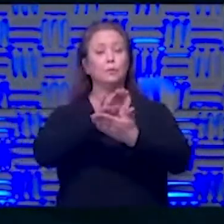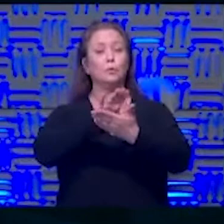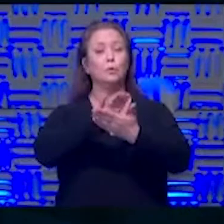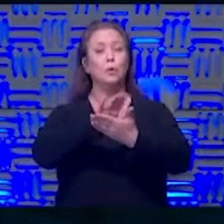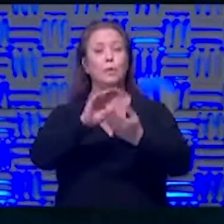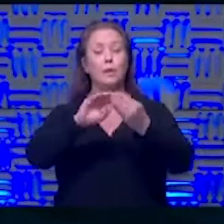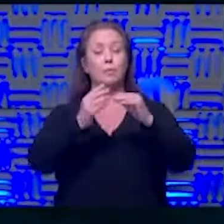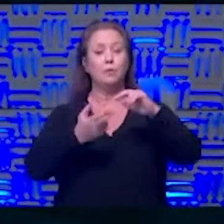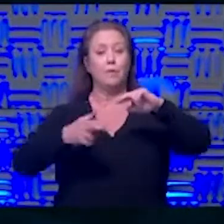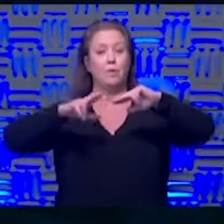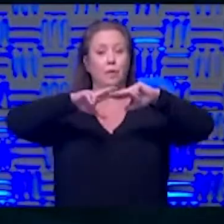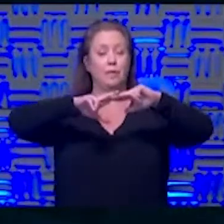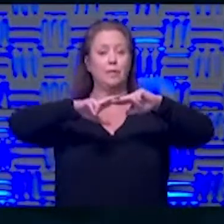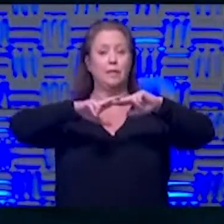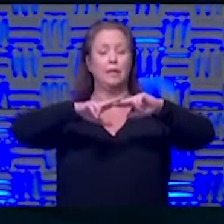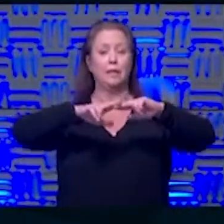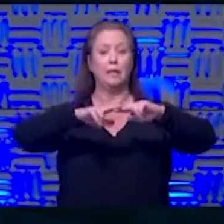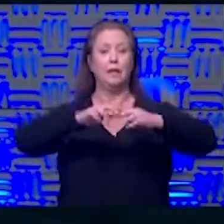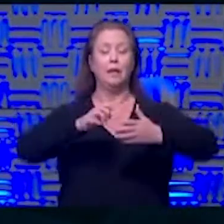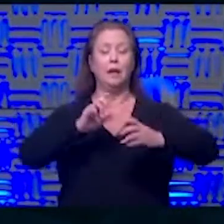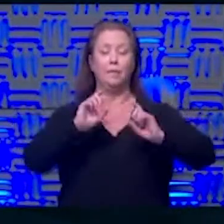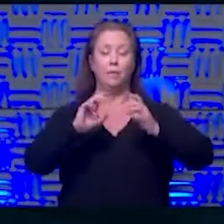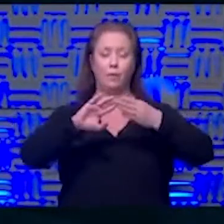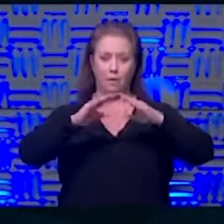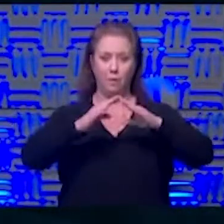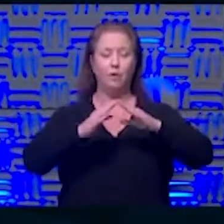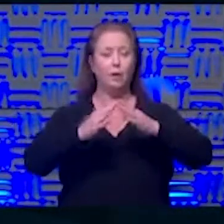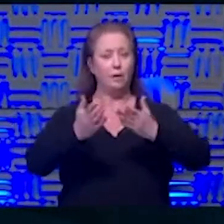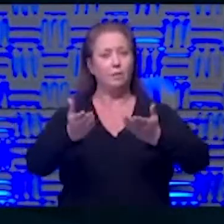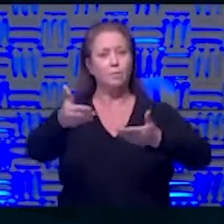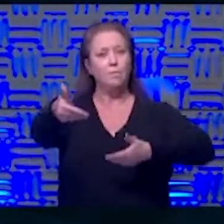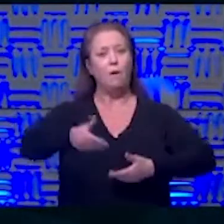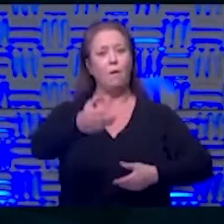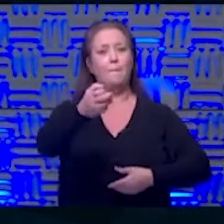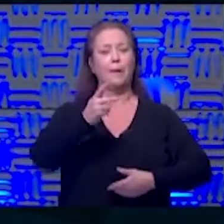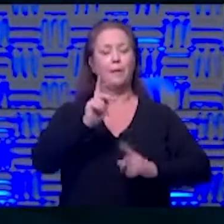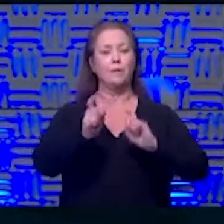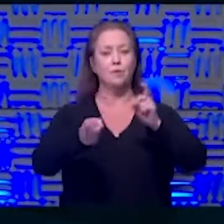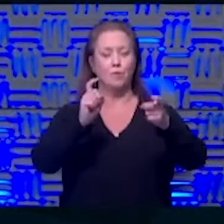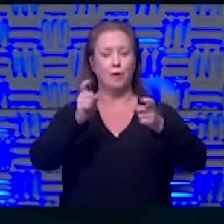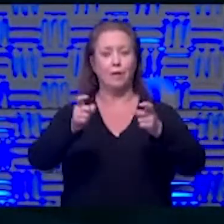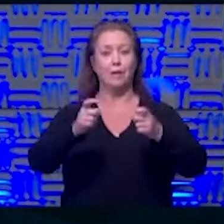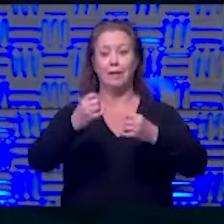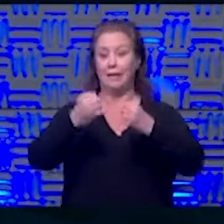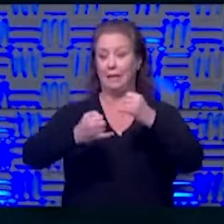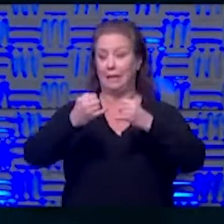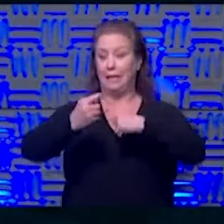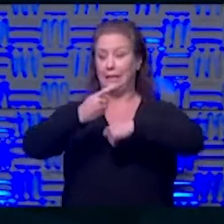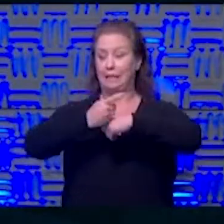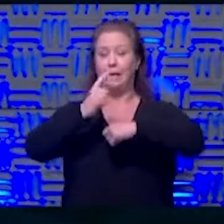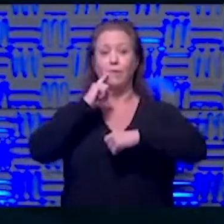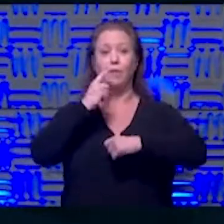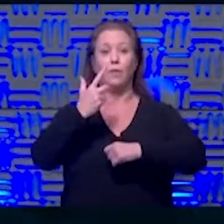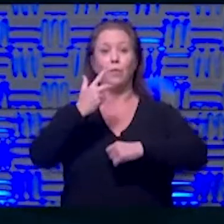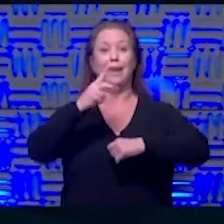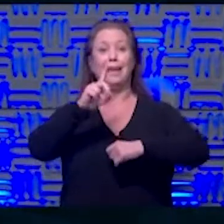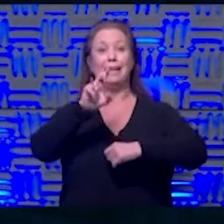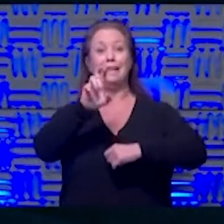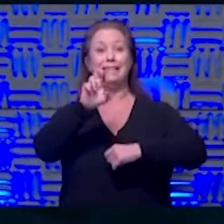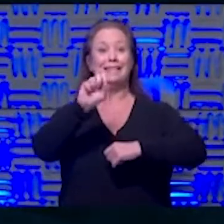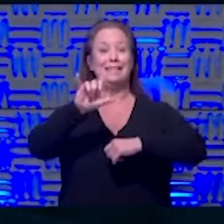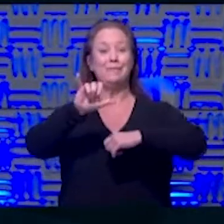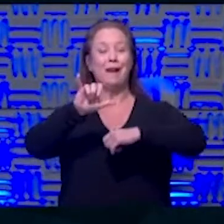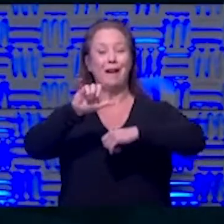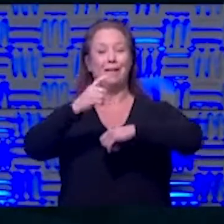numbers up and being able to for the community to come down and donate as well has definitely helped okay so today's the last day of this three-day drive if people want to donate